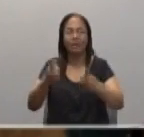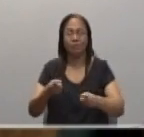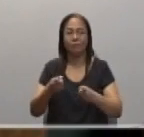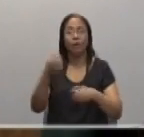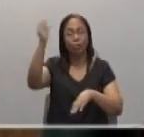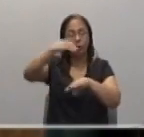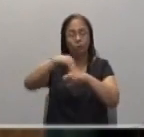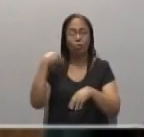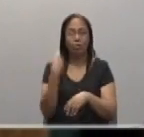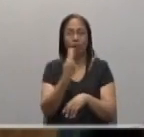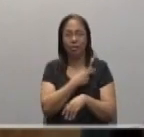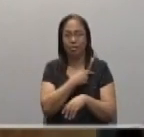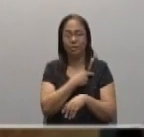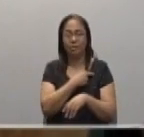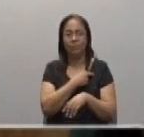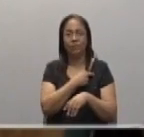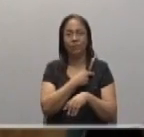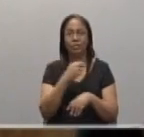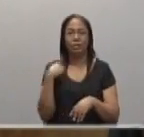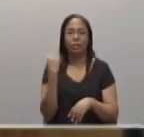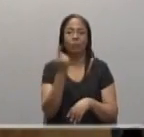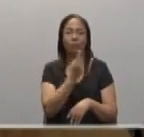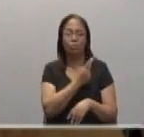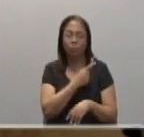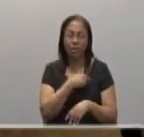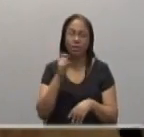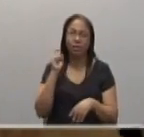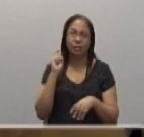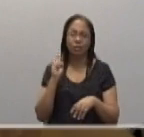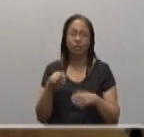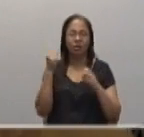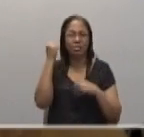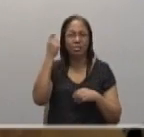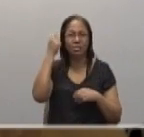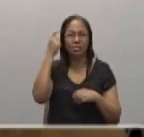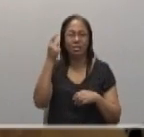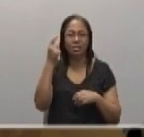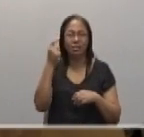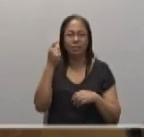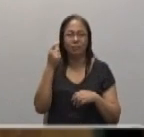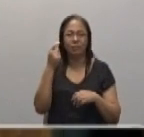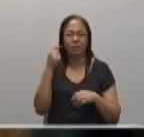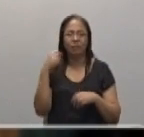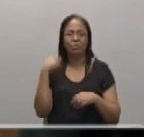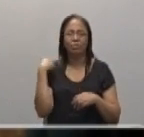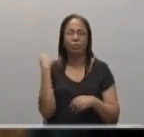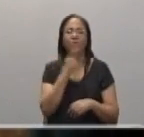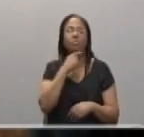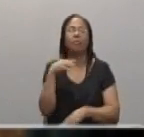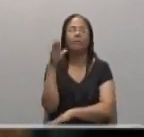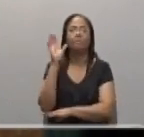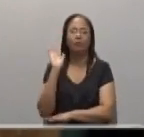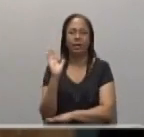to come from God, dear brothers and we really have to understand that this is a life commitment, especially because